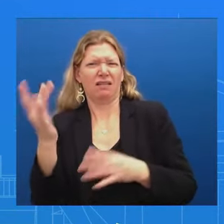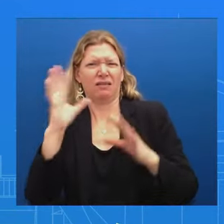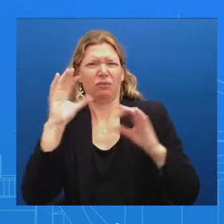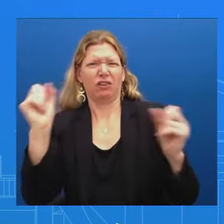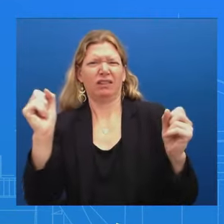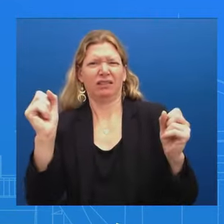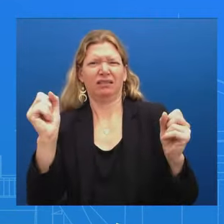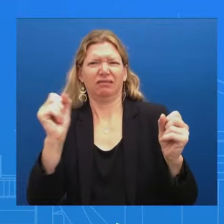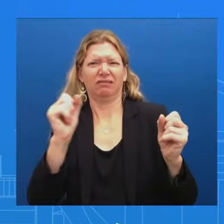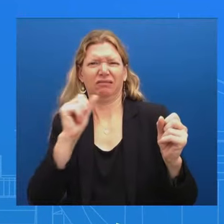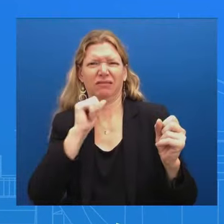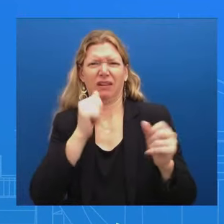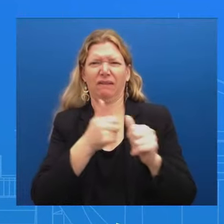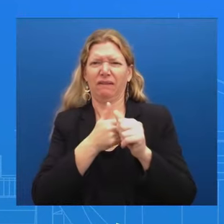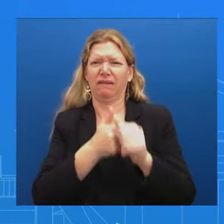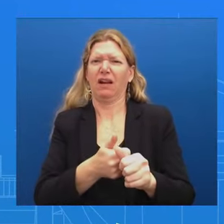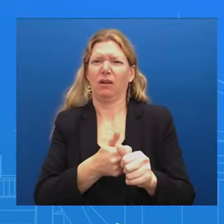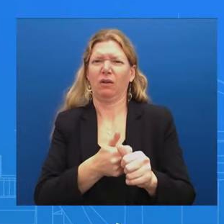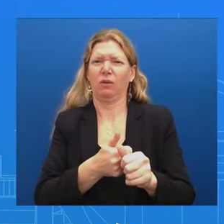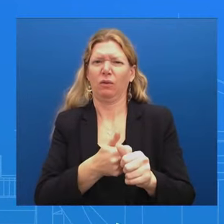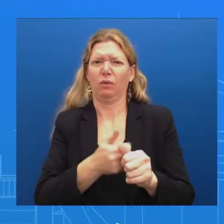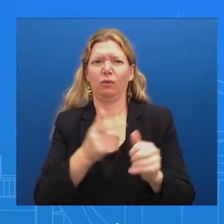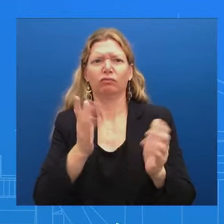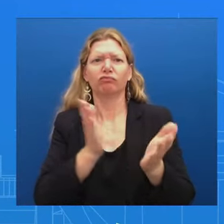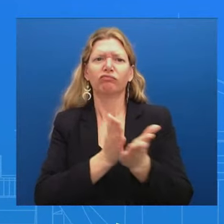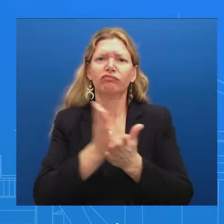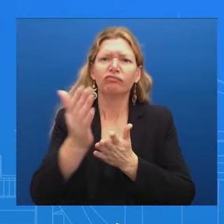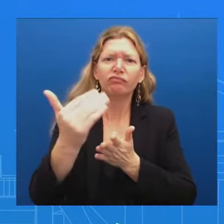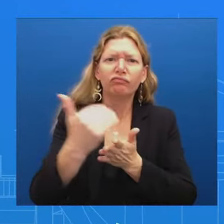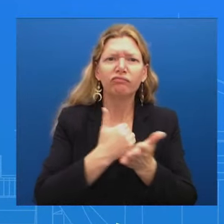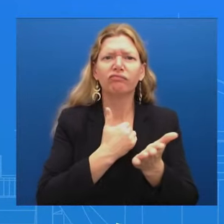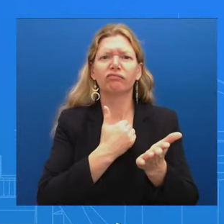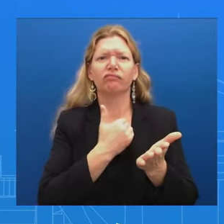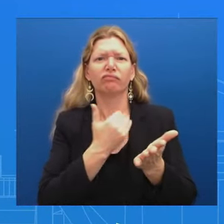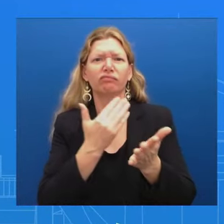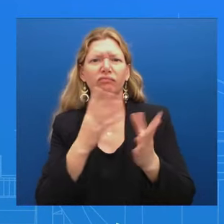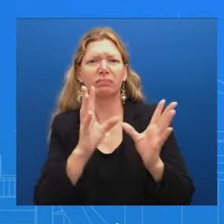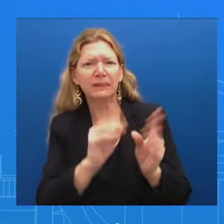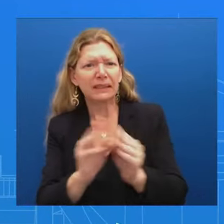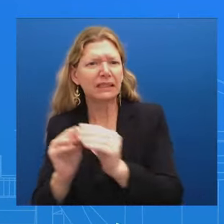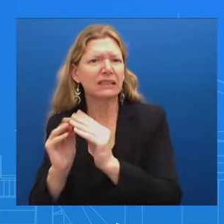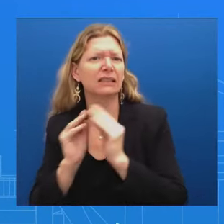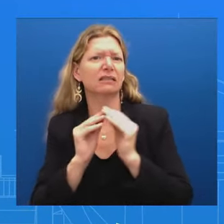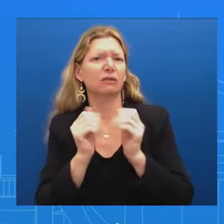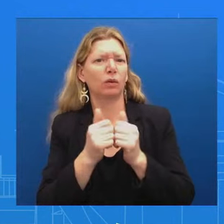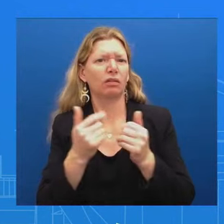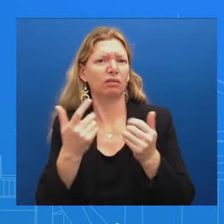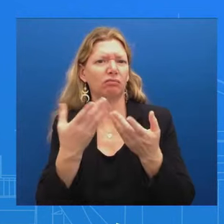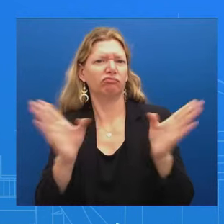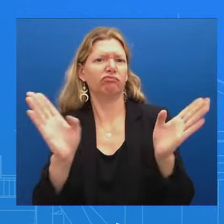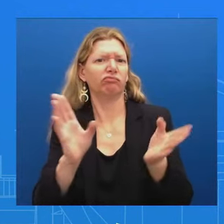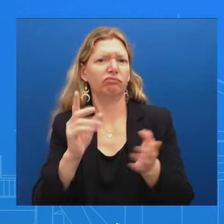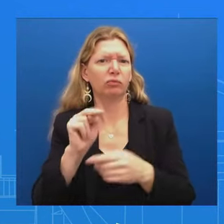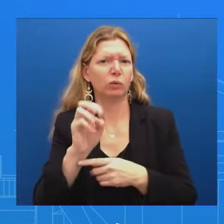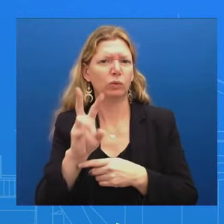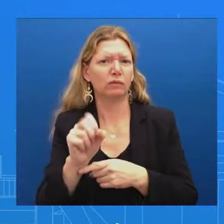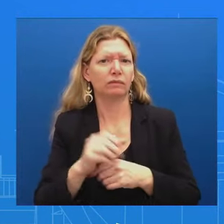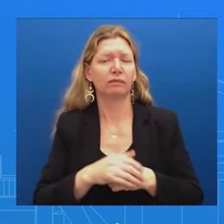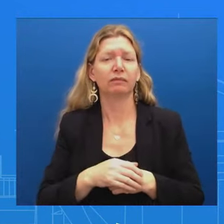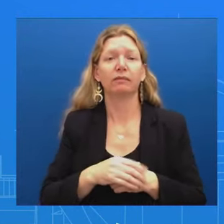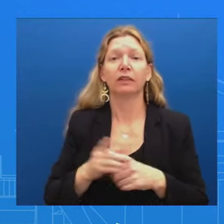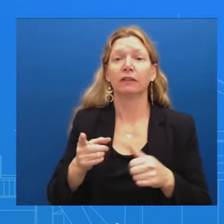the press? So I think that, so when the, first of all, I want to be careful These are campaign